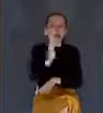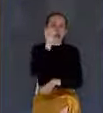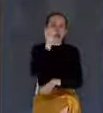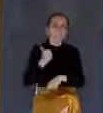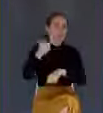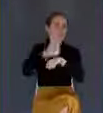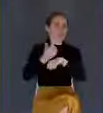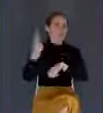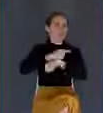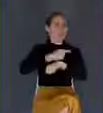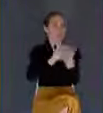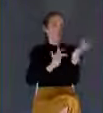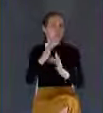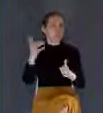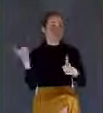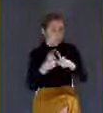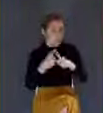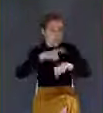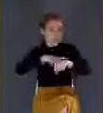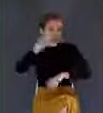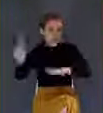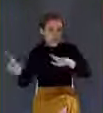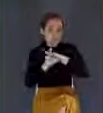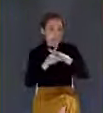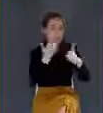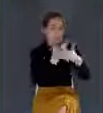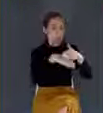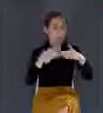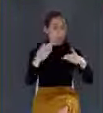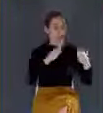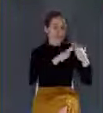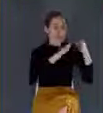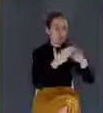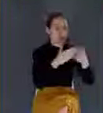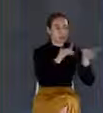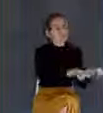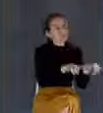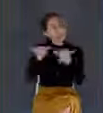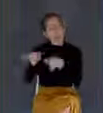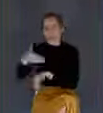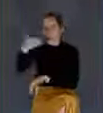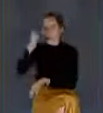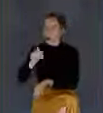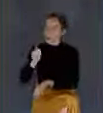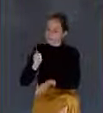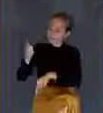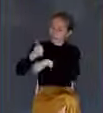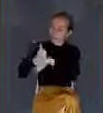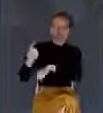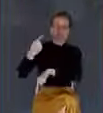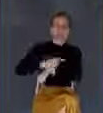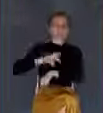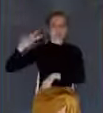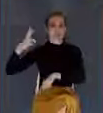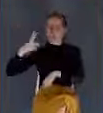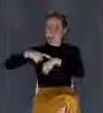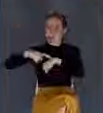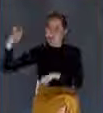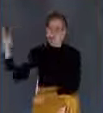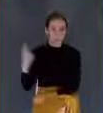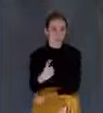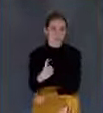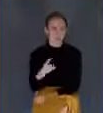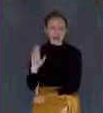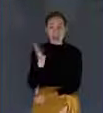Bethlehem, God has fixed the day when Christ is coming again. It's totally fixed. He knows it. It's not our business to try to figure out